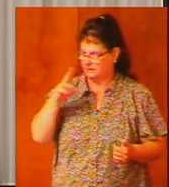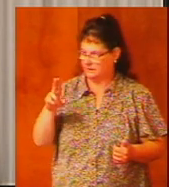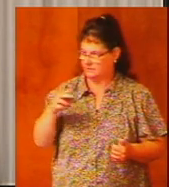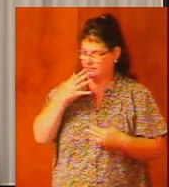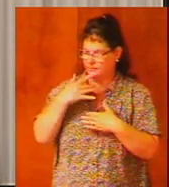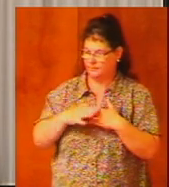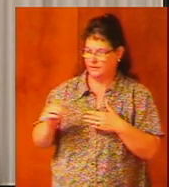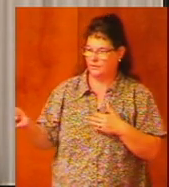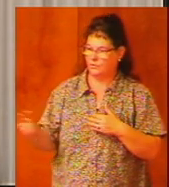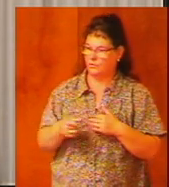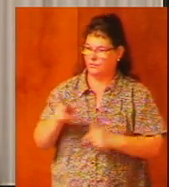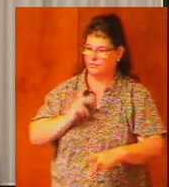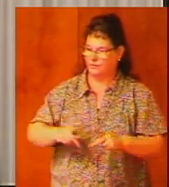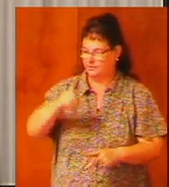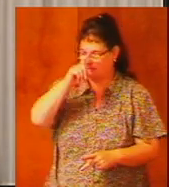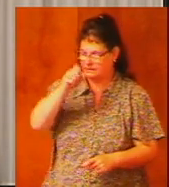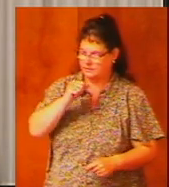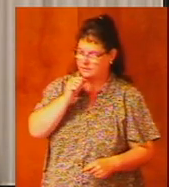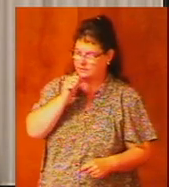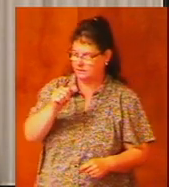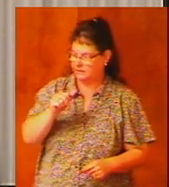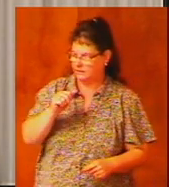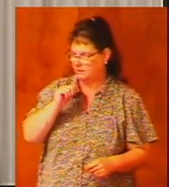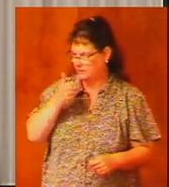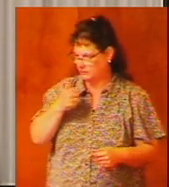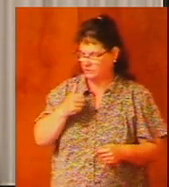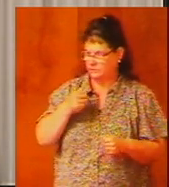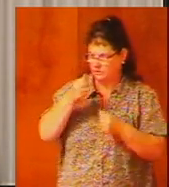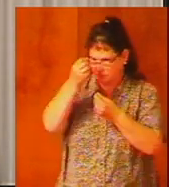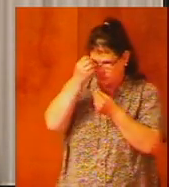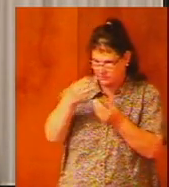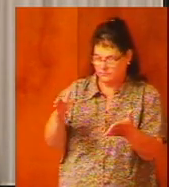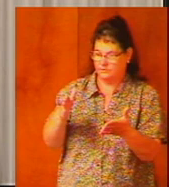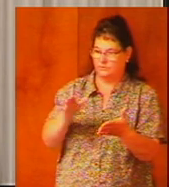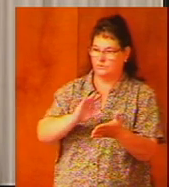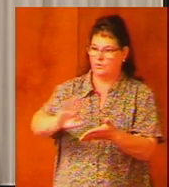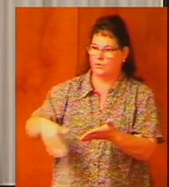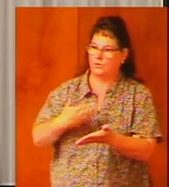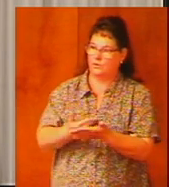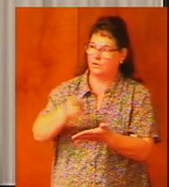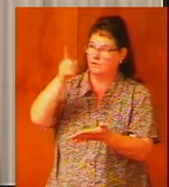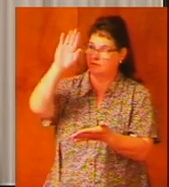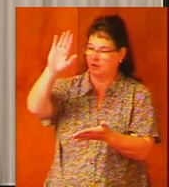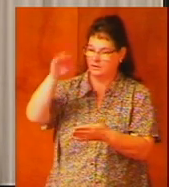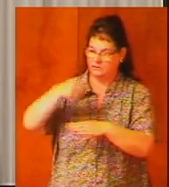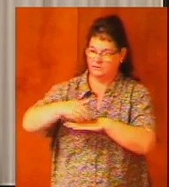the blood of all men for I have not shunned to declare to you the whole counsel of God